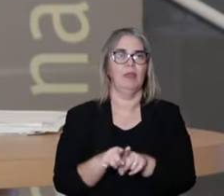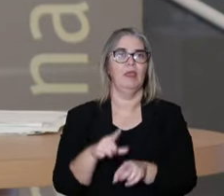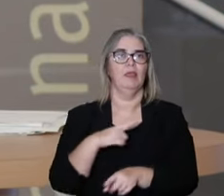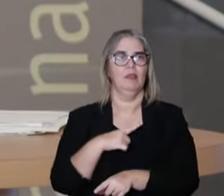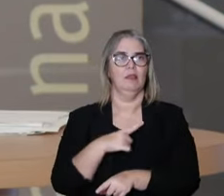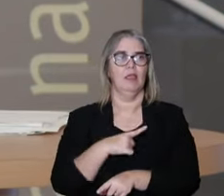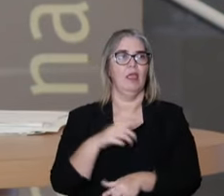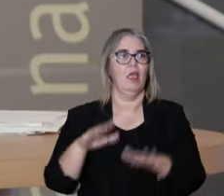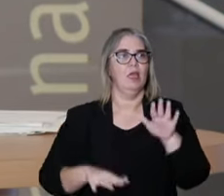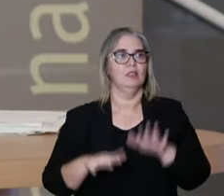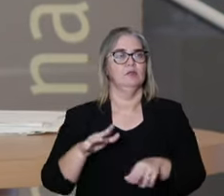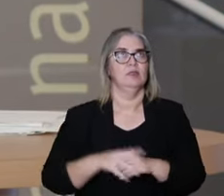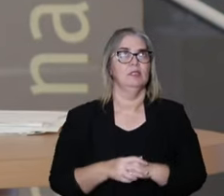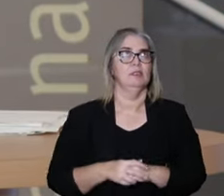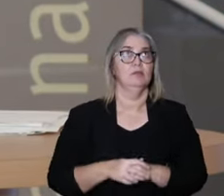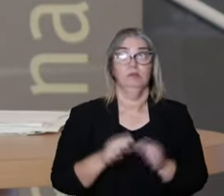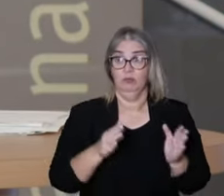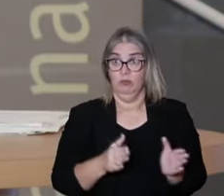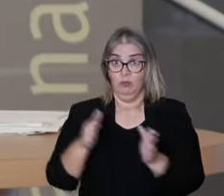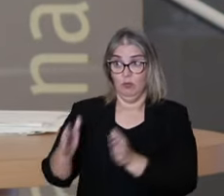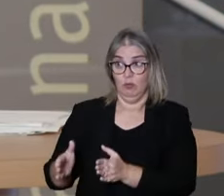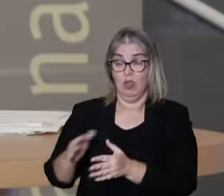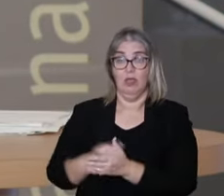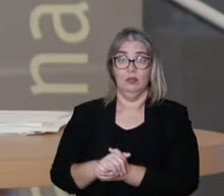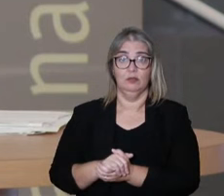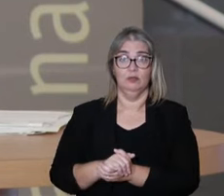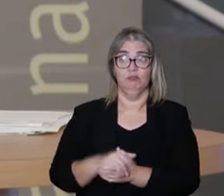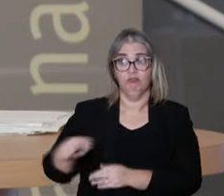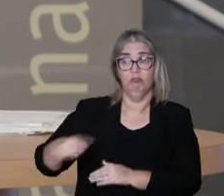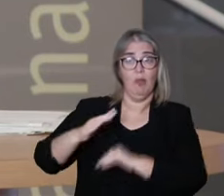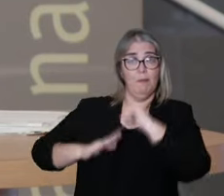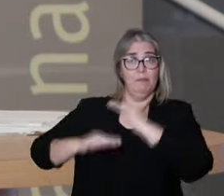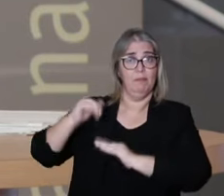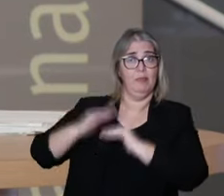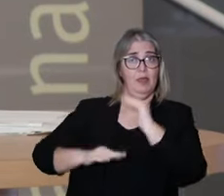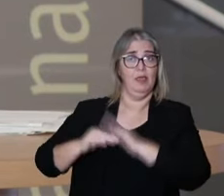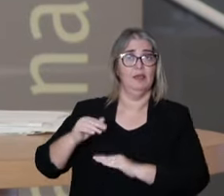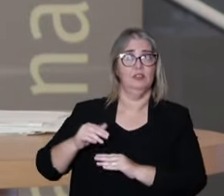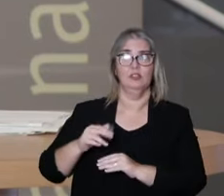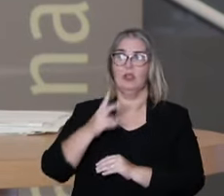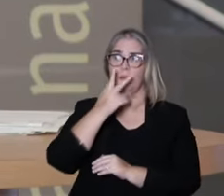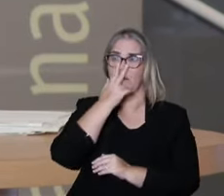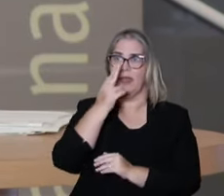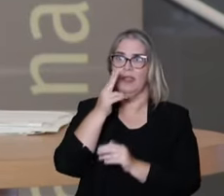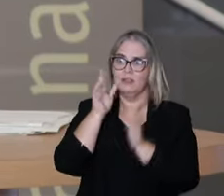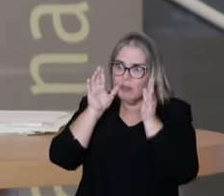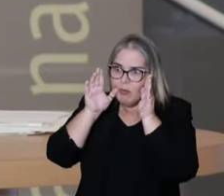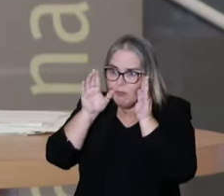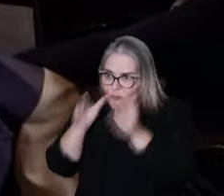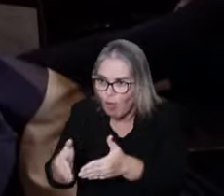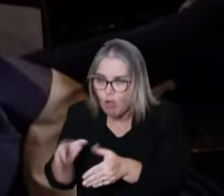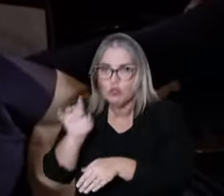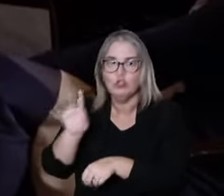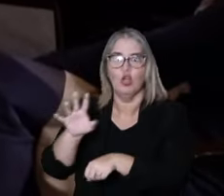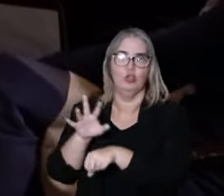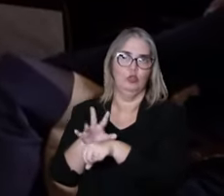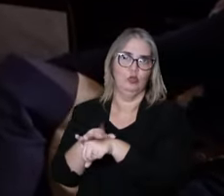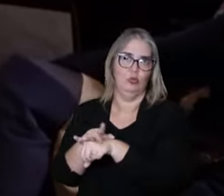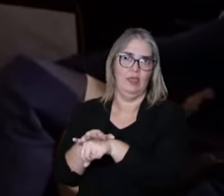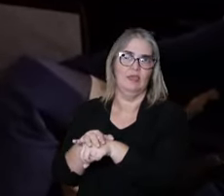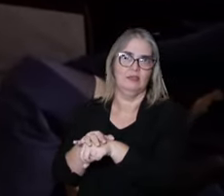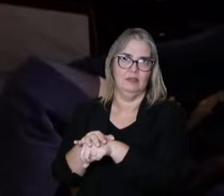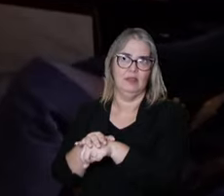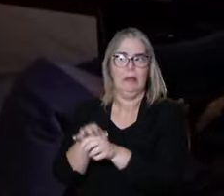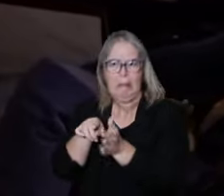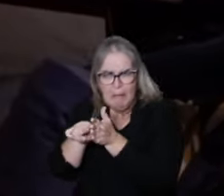also have, on one side, a dynamic that's centralized